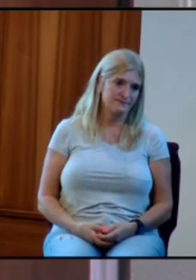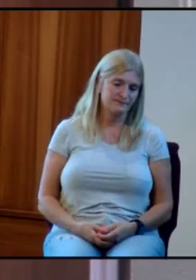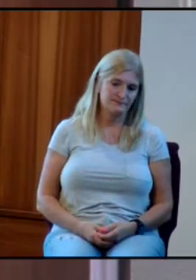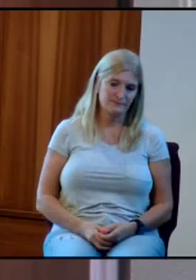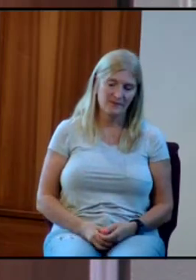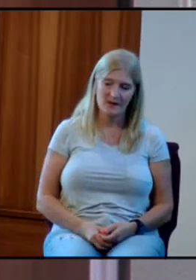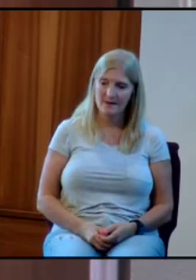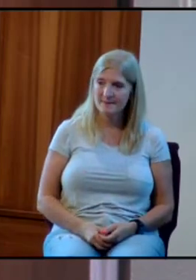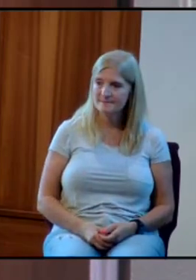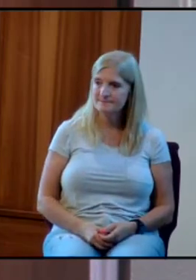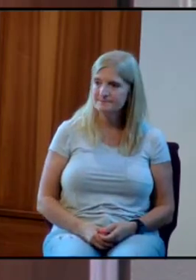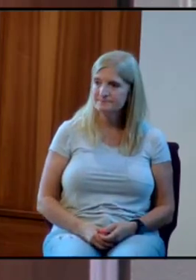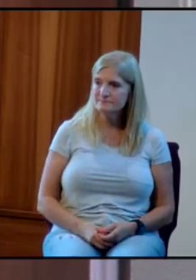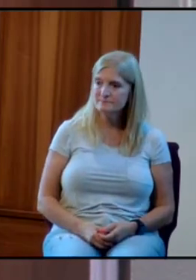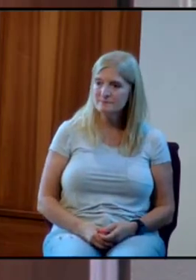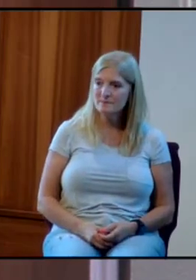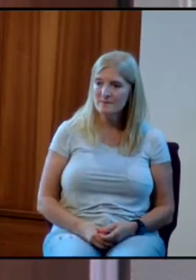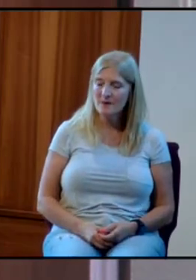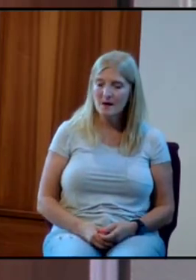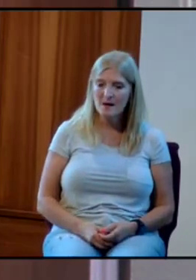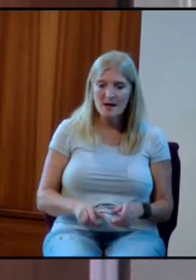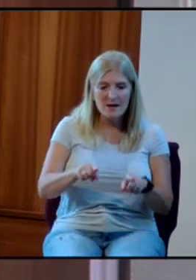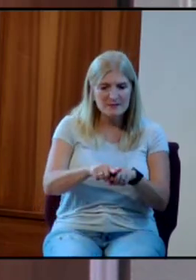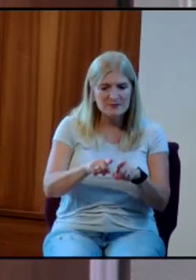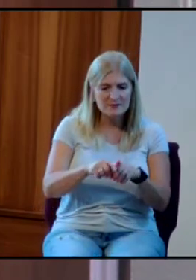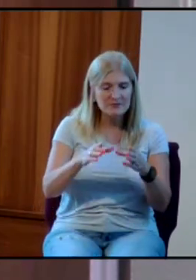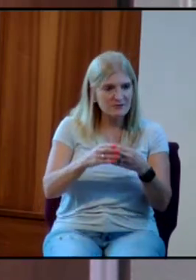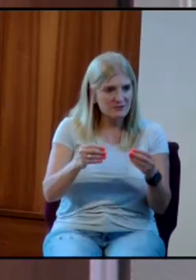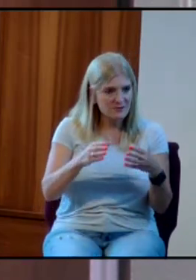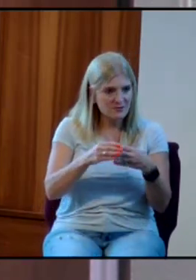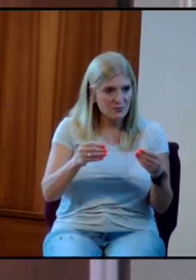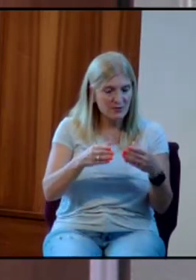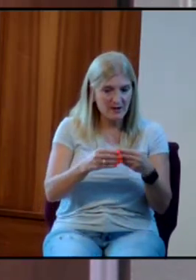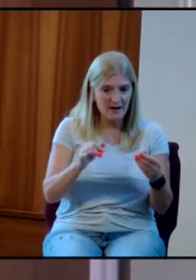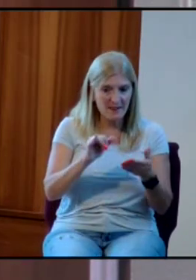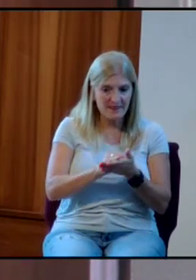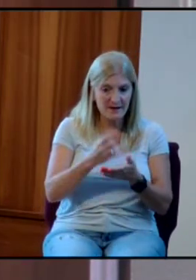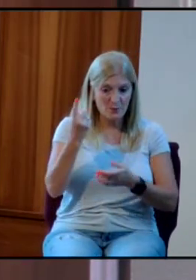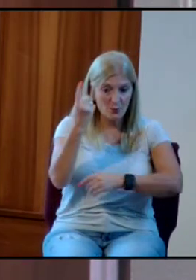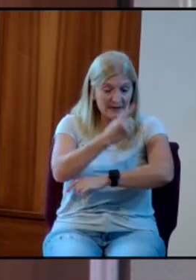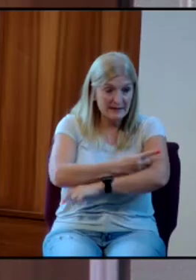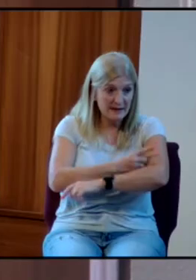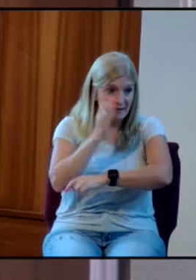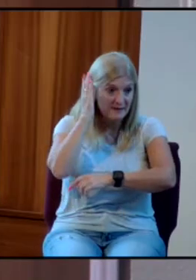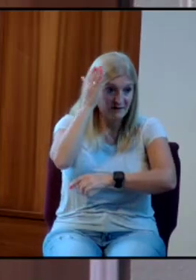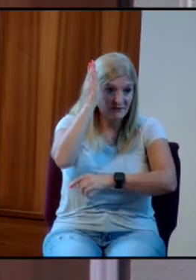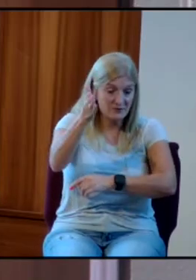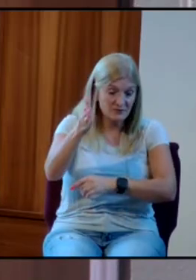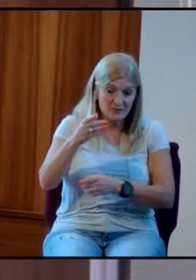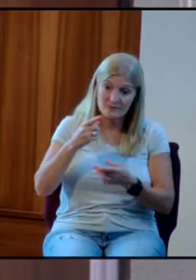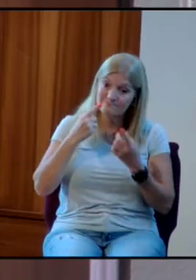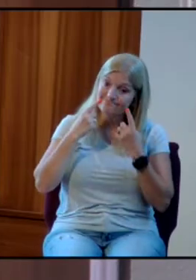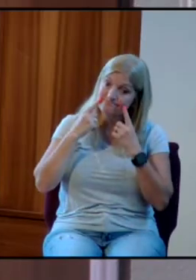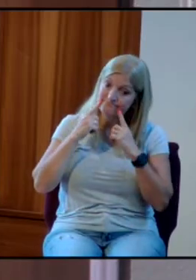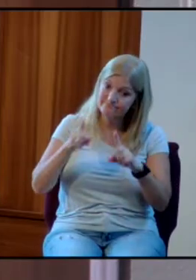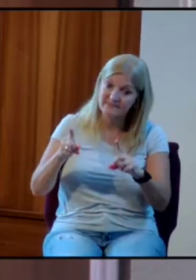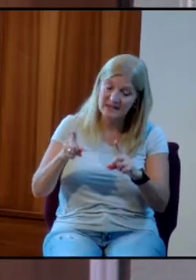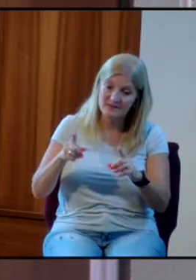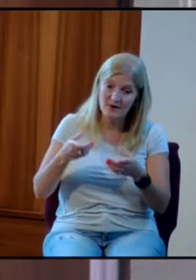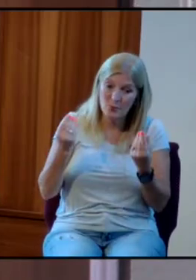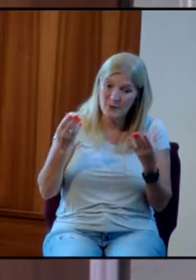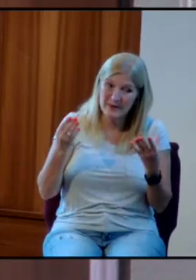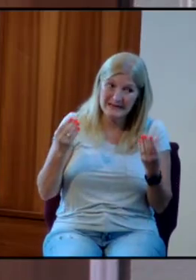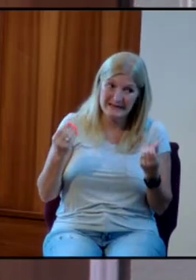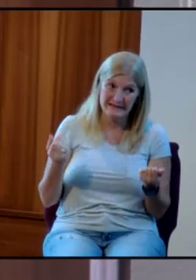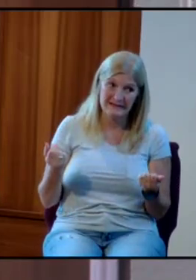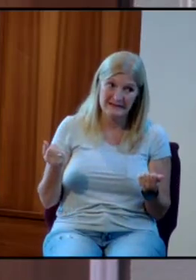There's also the story that we must all give an account for the deeds done in the flesh. I want that to be part